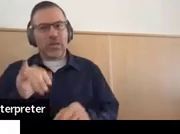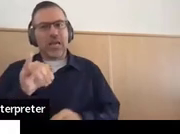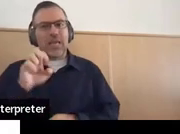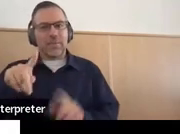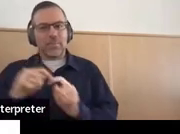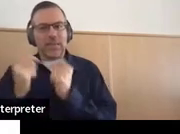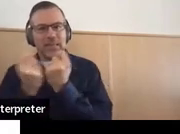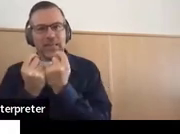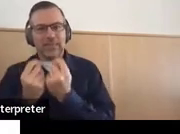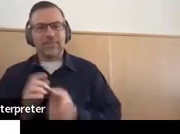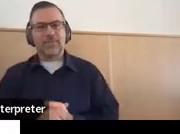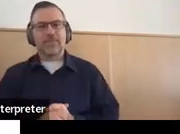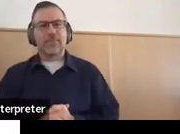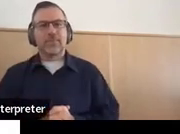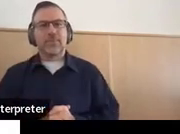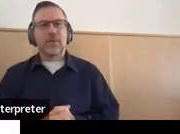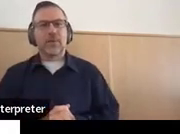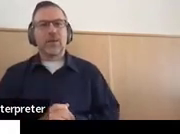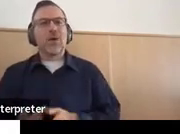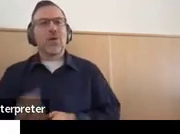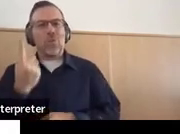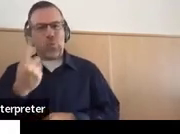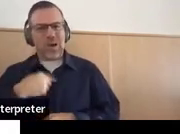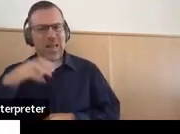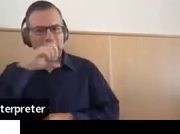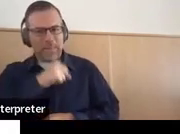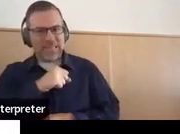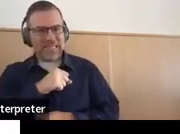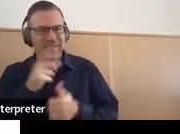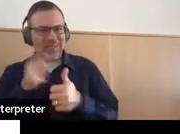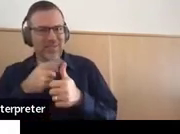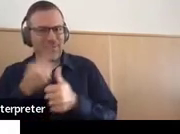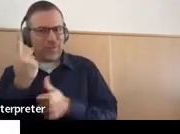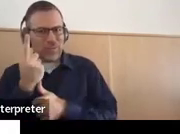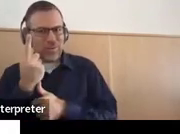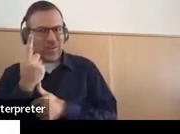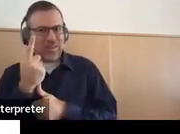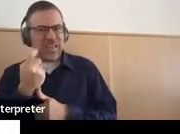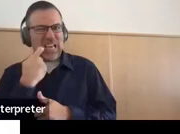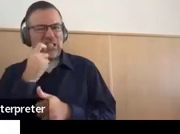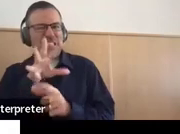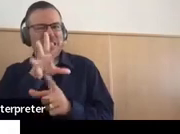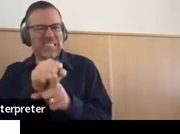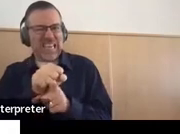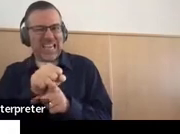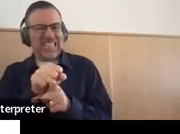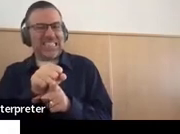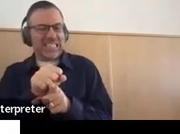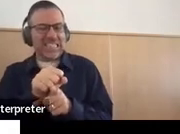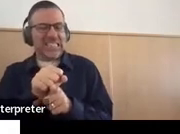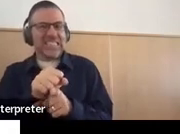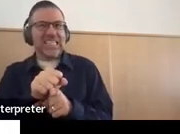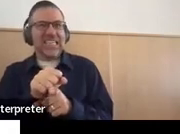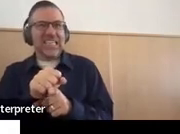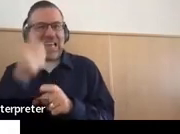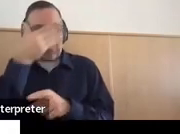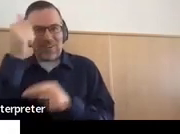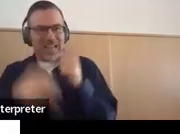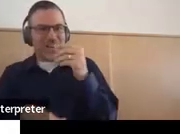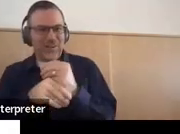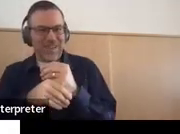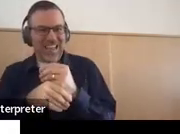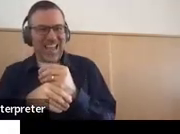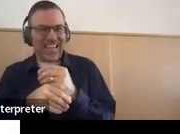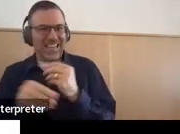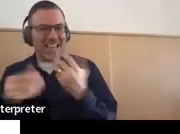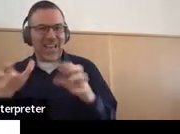So, there's one that I missed, and it's the first one, and I realized it when I got, like, two slides. Asked it, and I